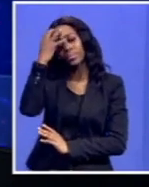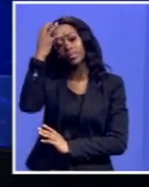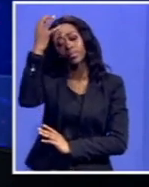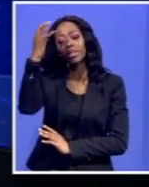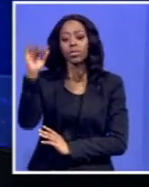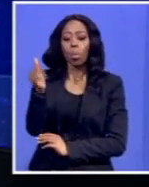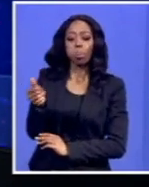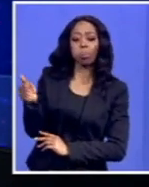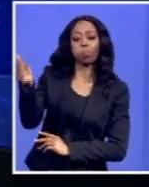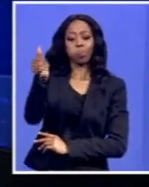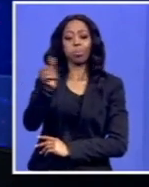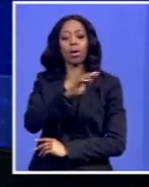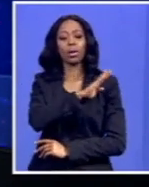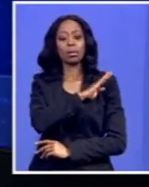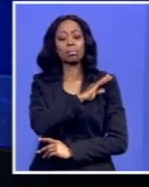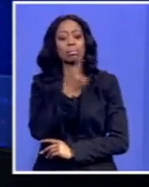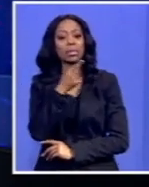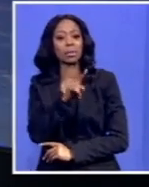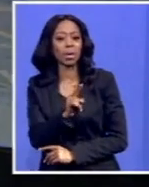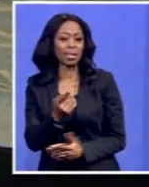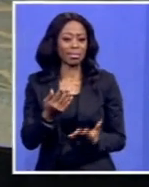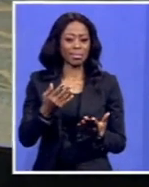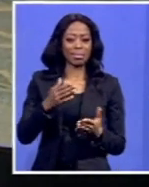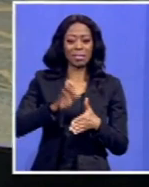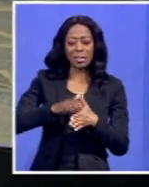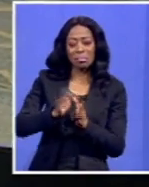morning? Do we know what the content of the briefing will be?